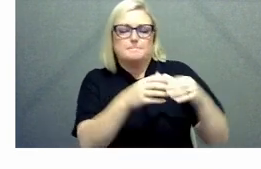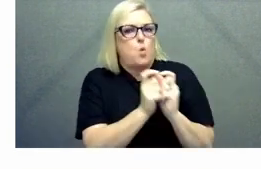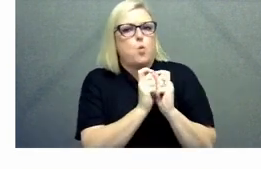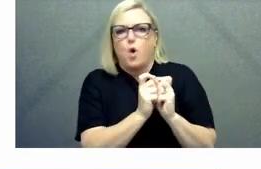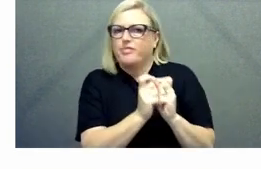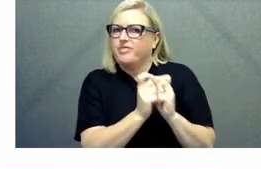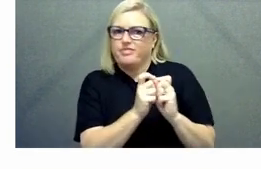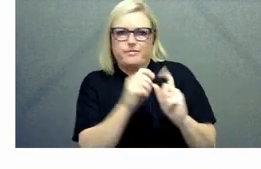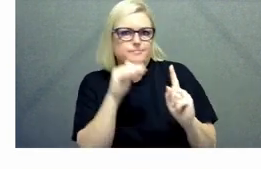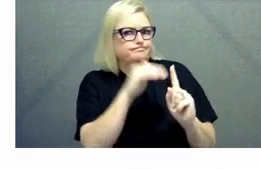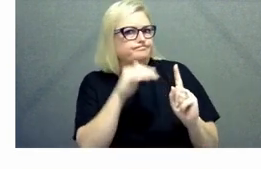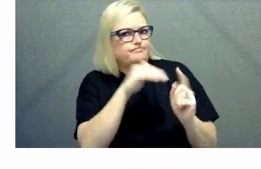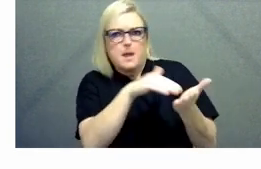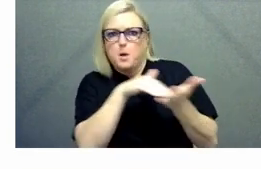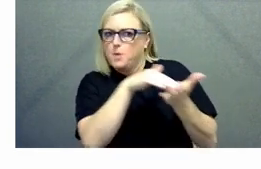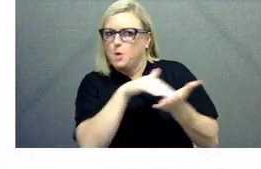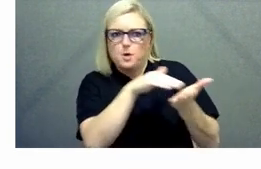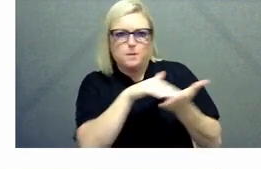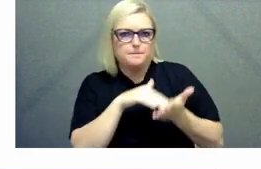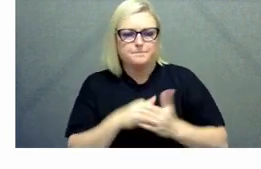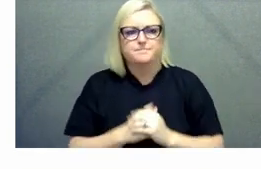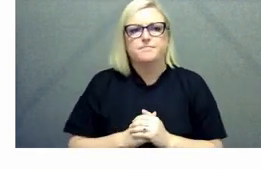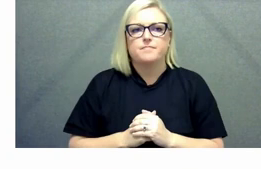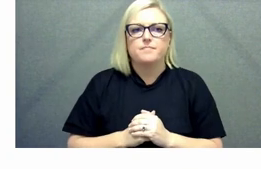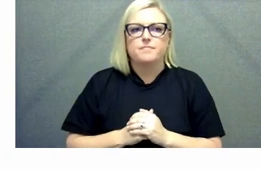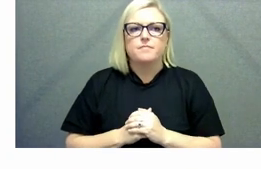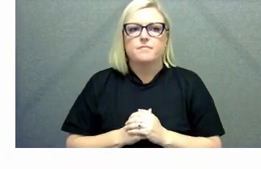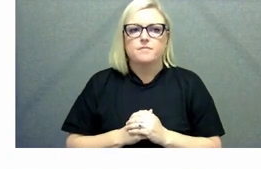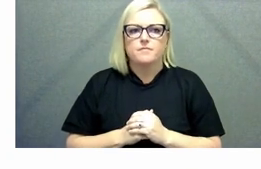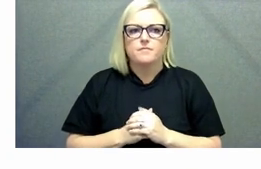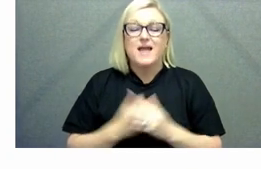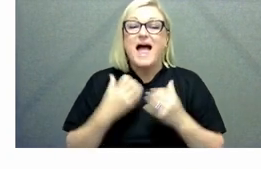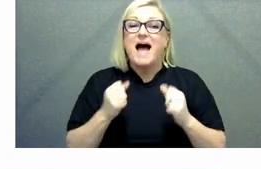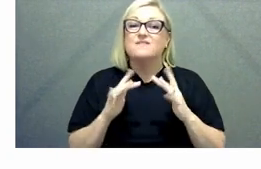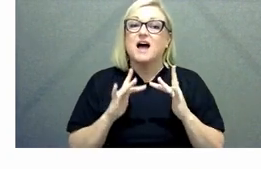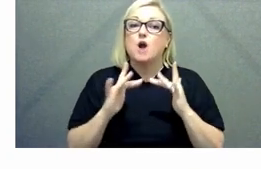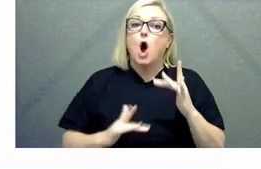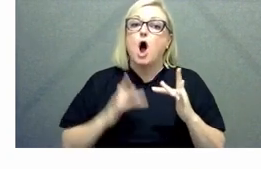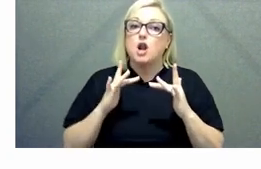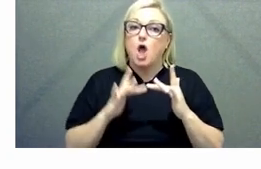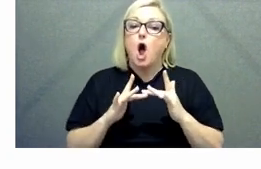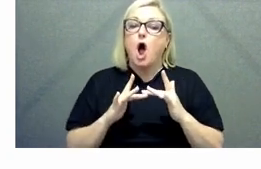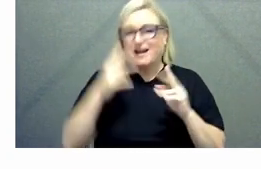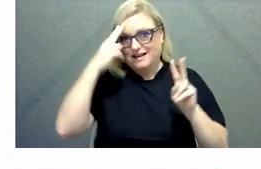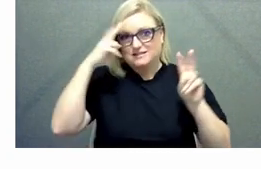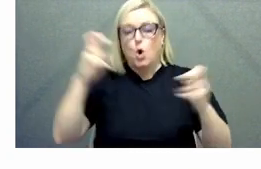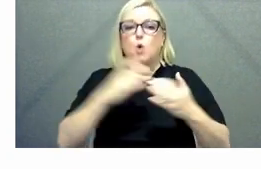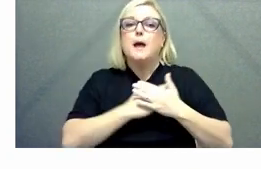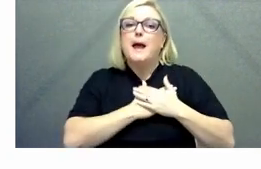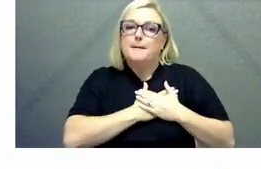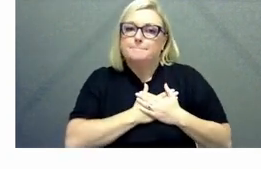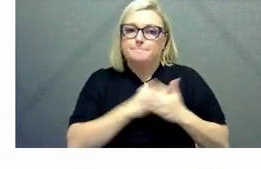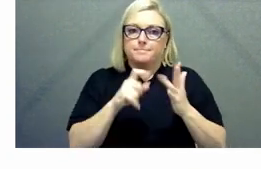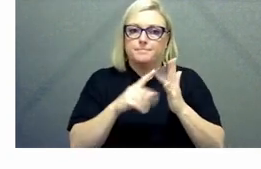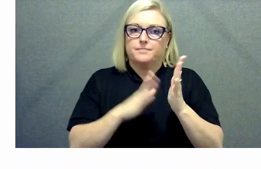saying uh there is a an online uh learning offering called compassionate foundations which i'd really